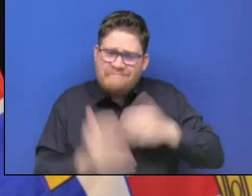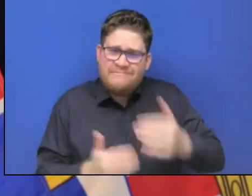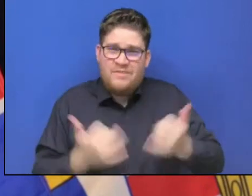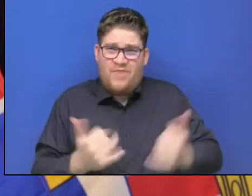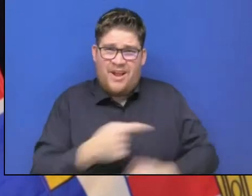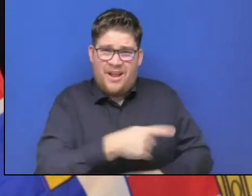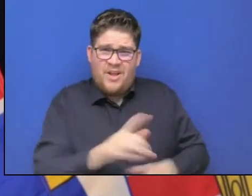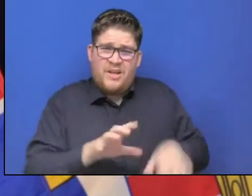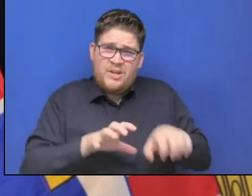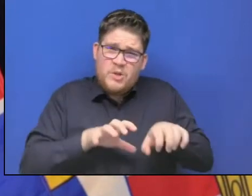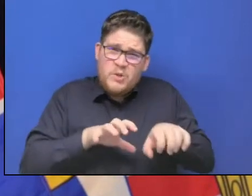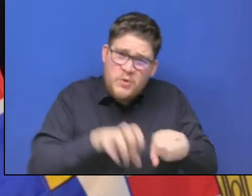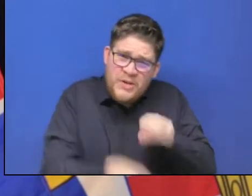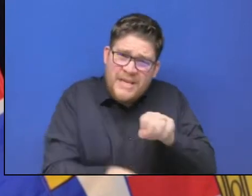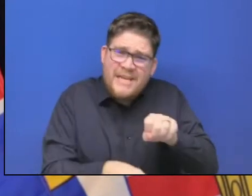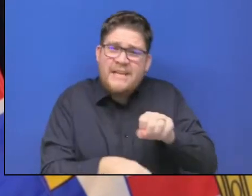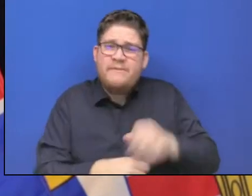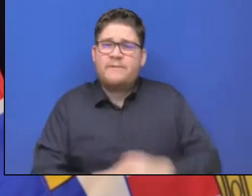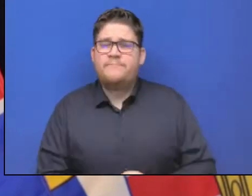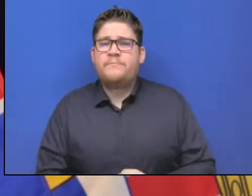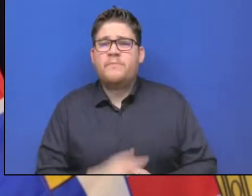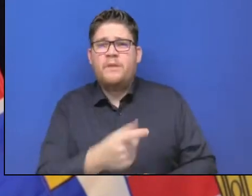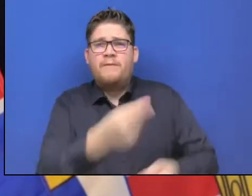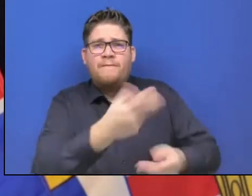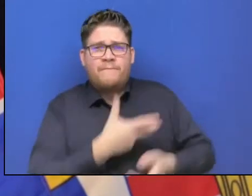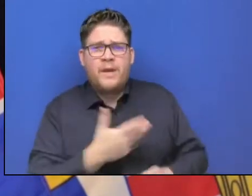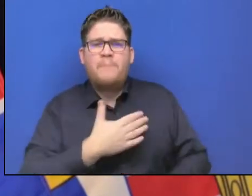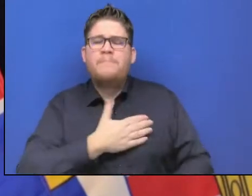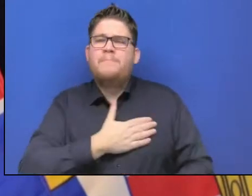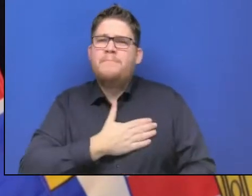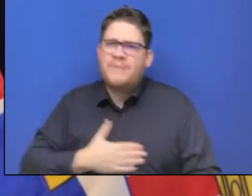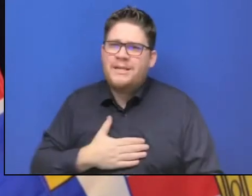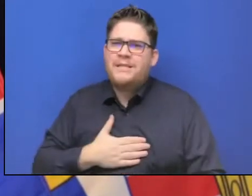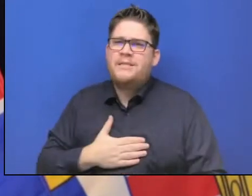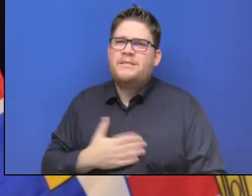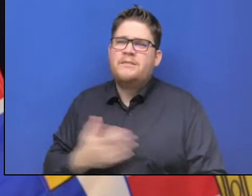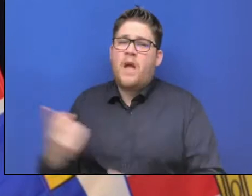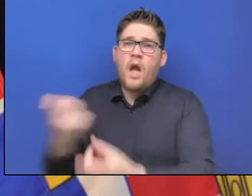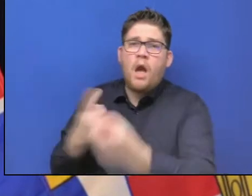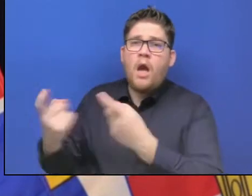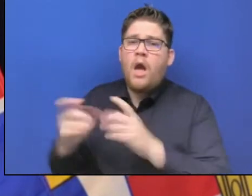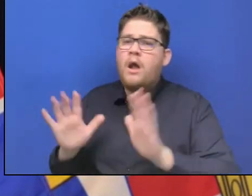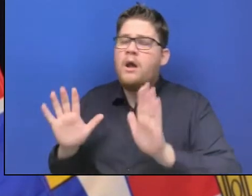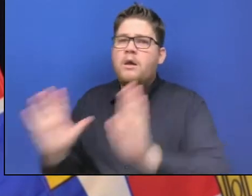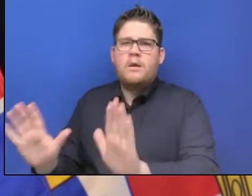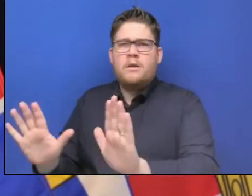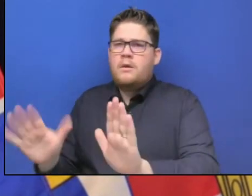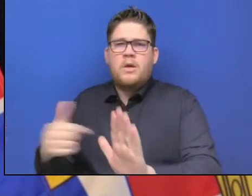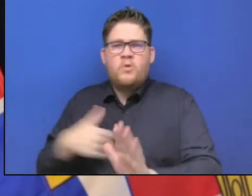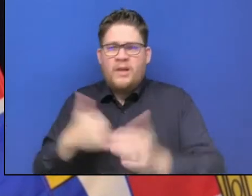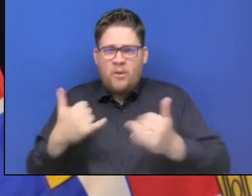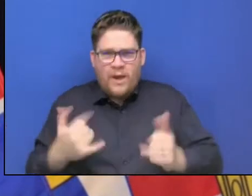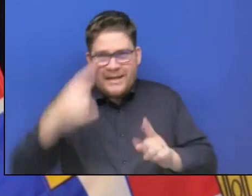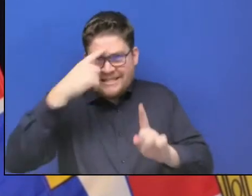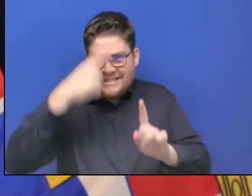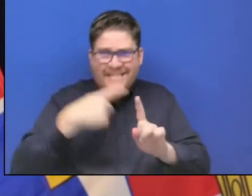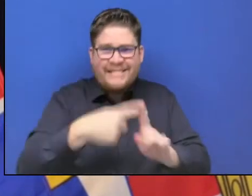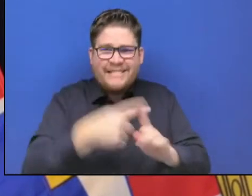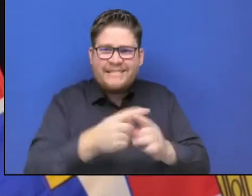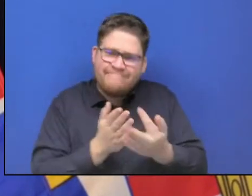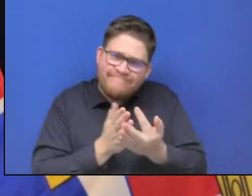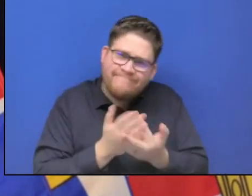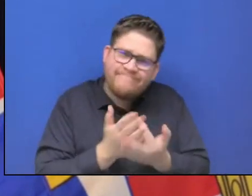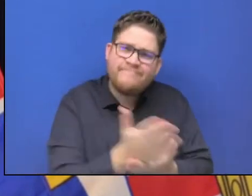telling me is that they want to focus on the positive moments that are keeping them going. So I won't be updating the animal mortality